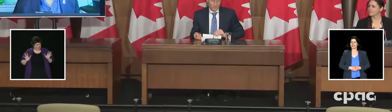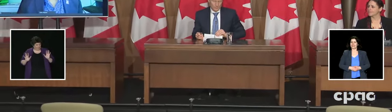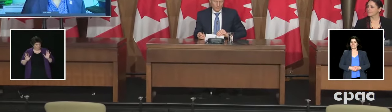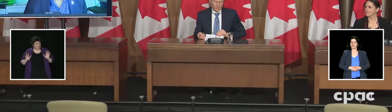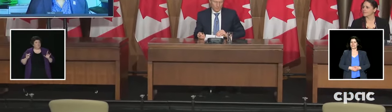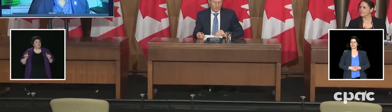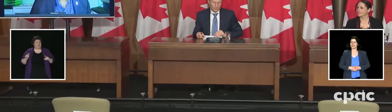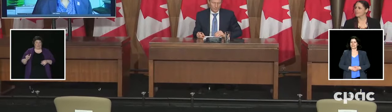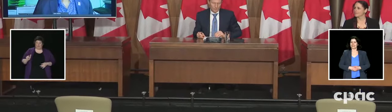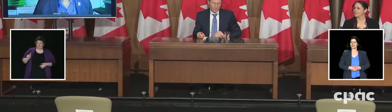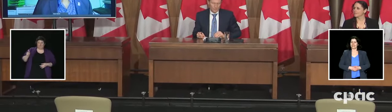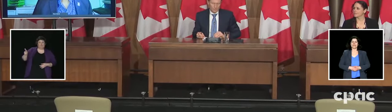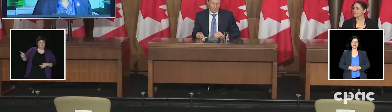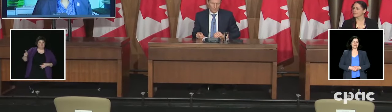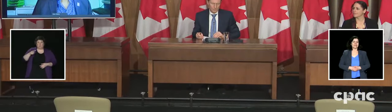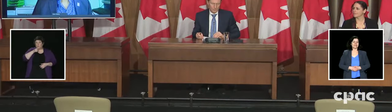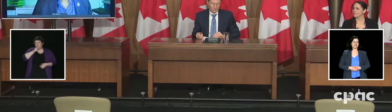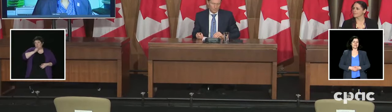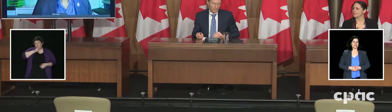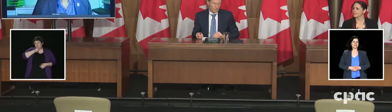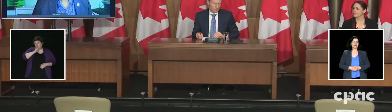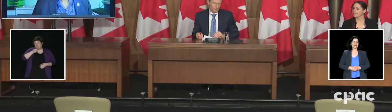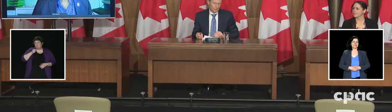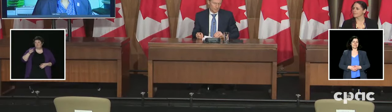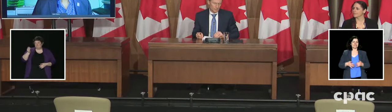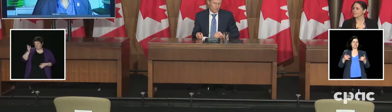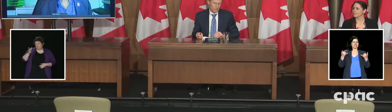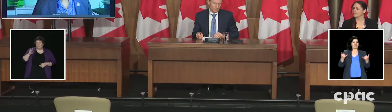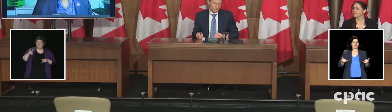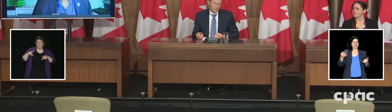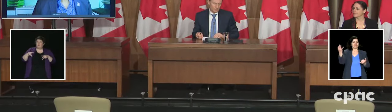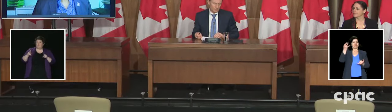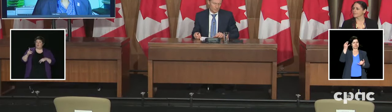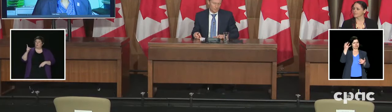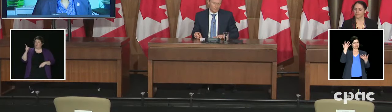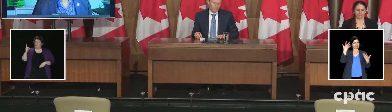take questions from the journalists. One question, one follow-up.